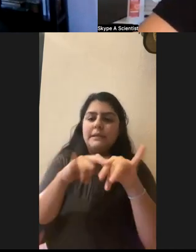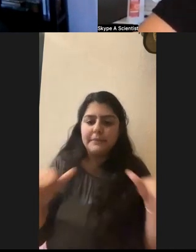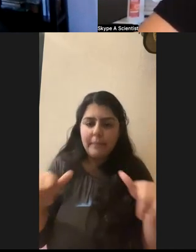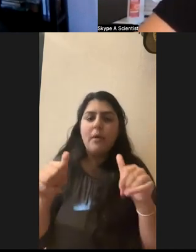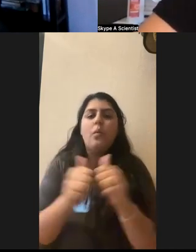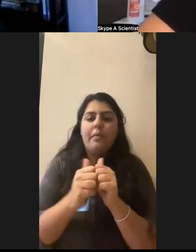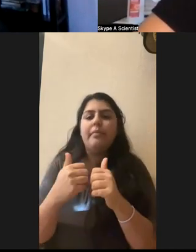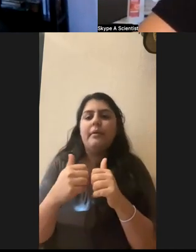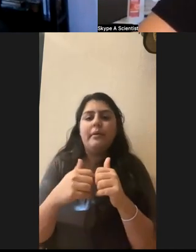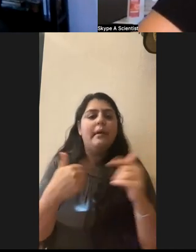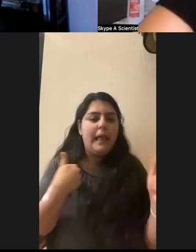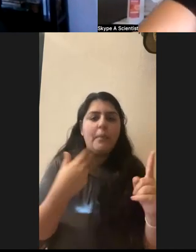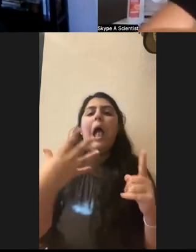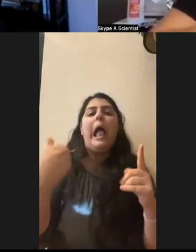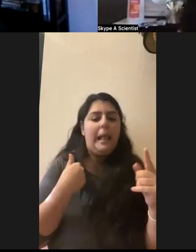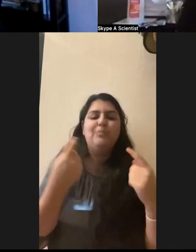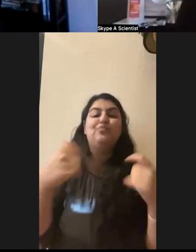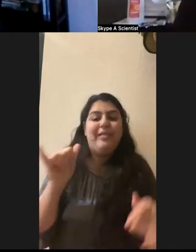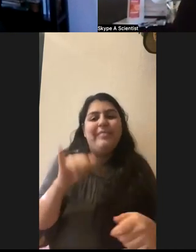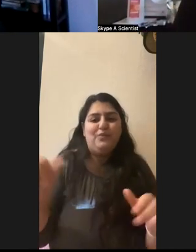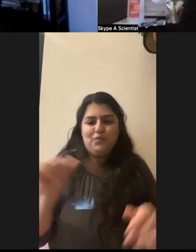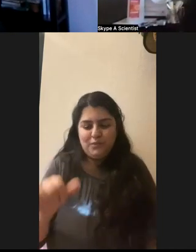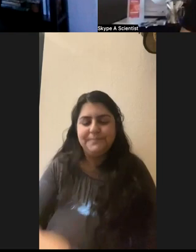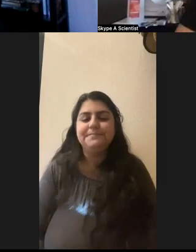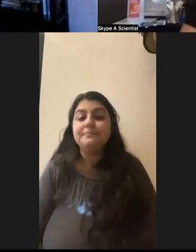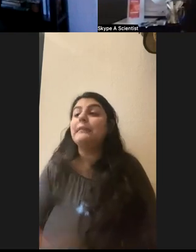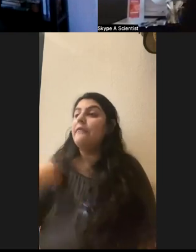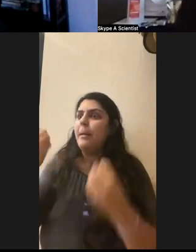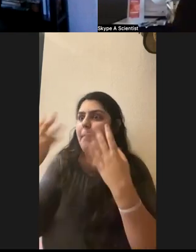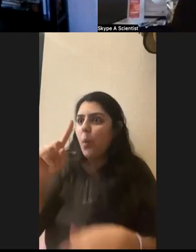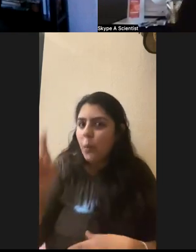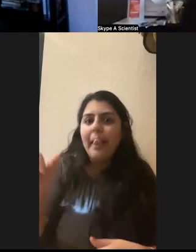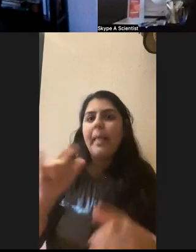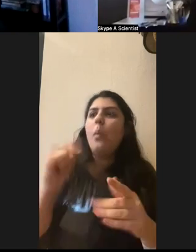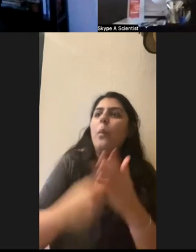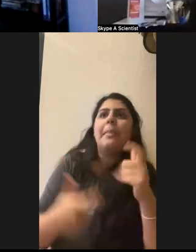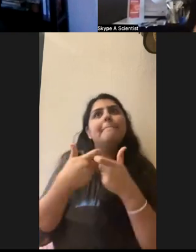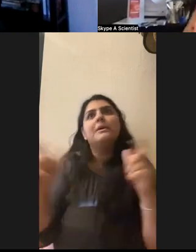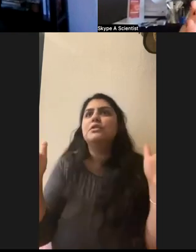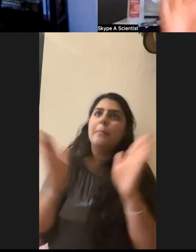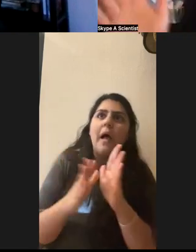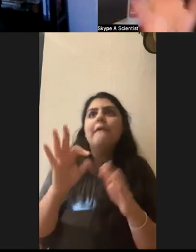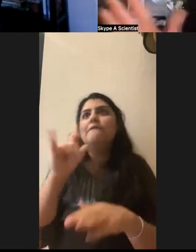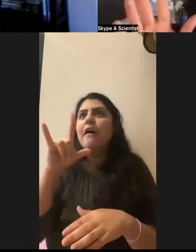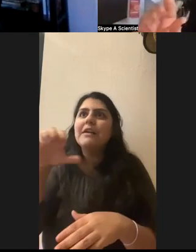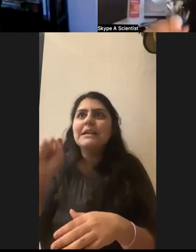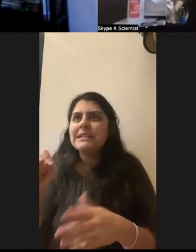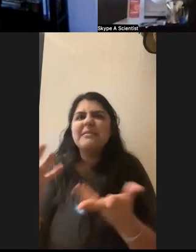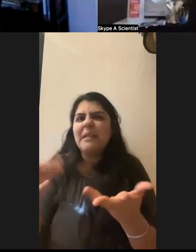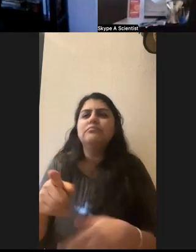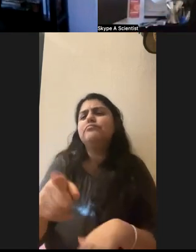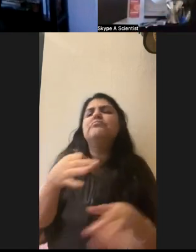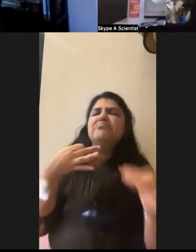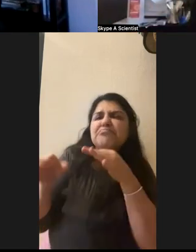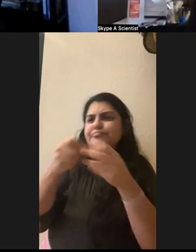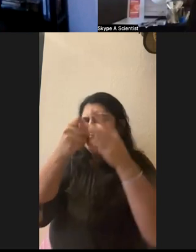great. All right. So we had a lot of questions that are like, what's the biggest, smallest, fluffiest, let's do some rapid fire, like superlatives of